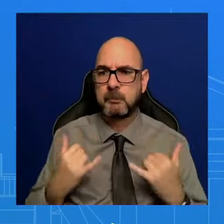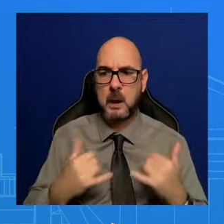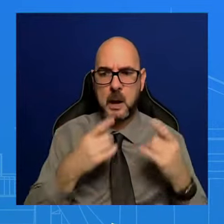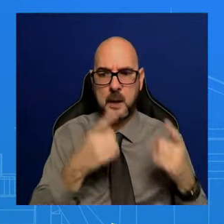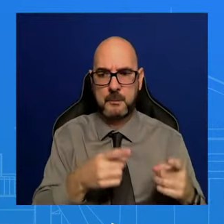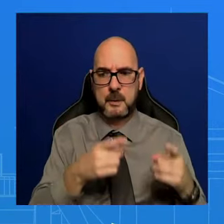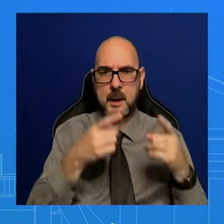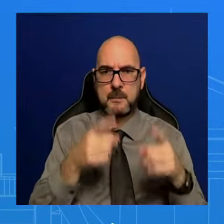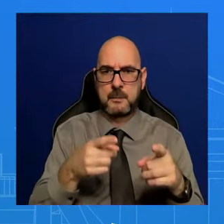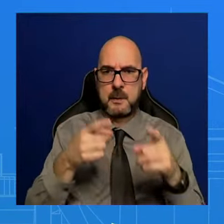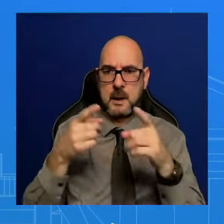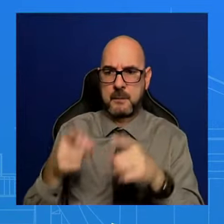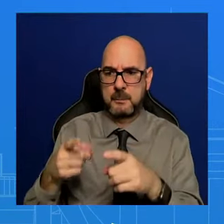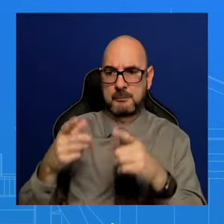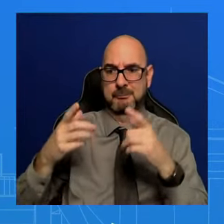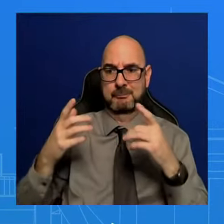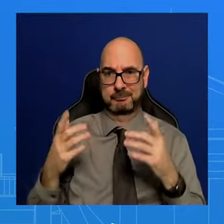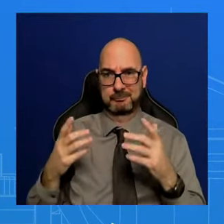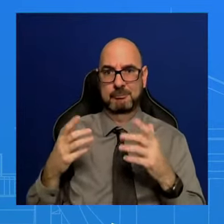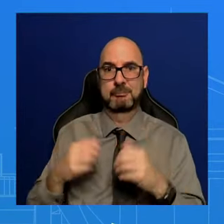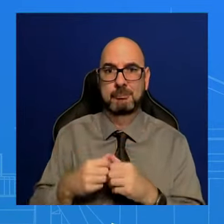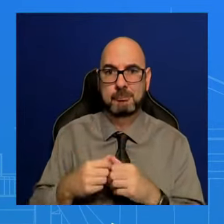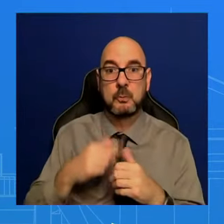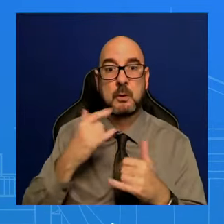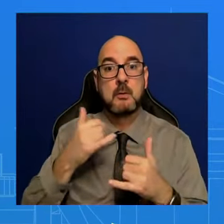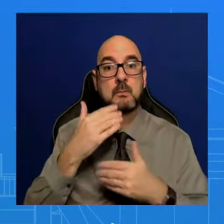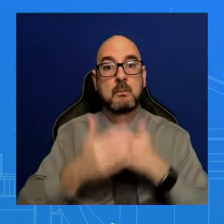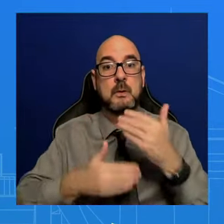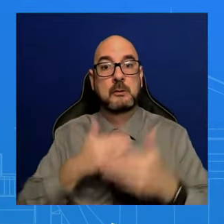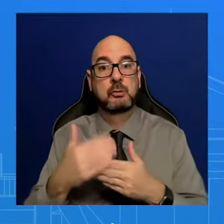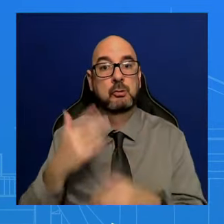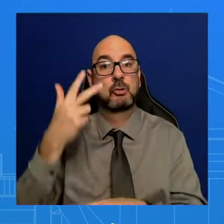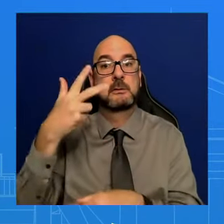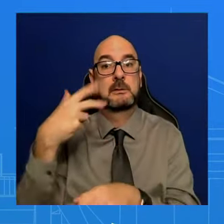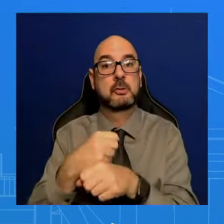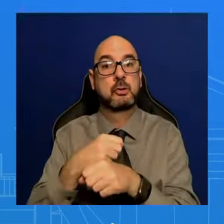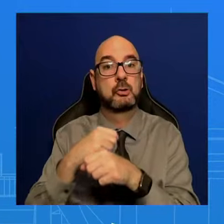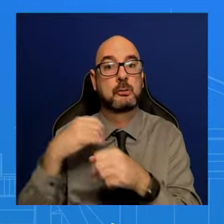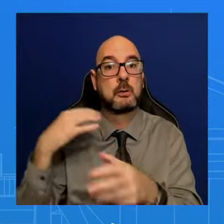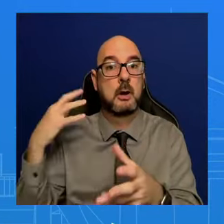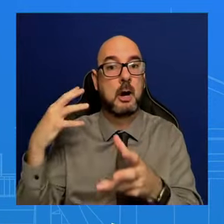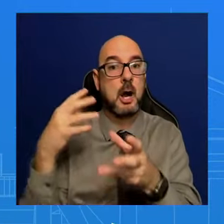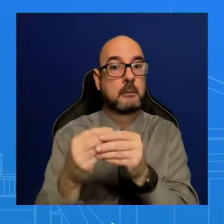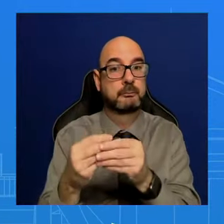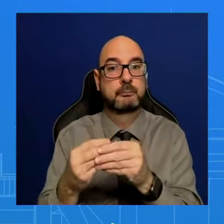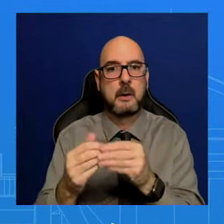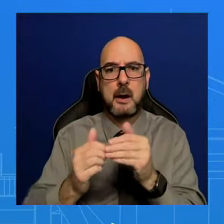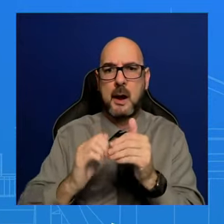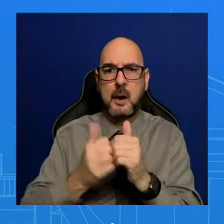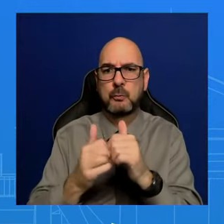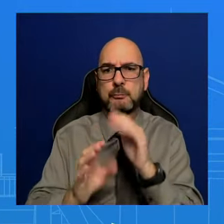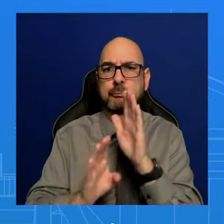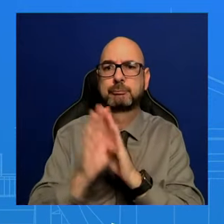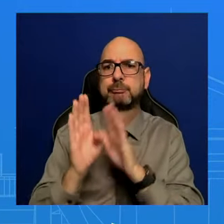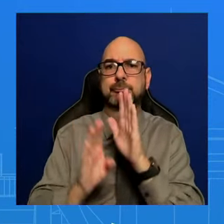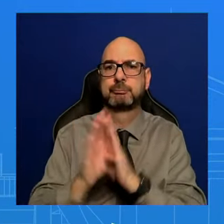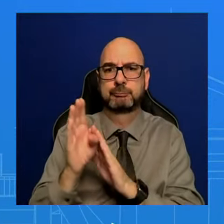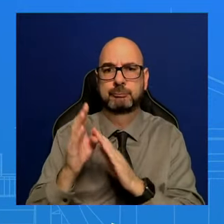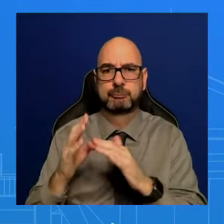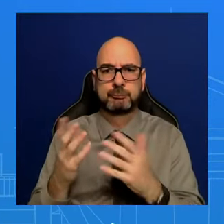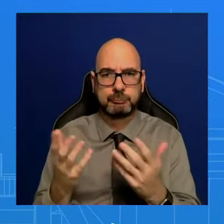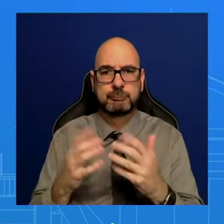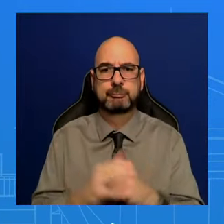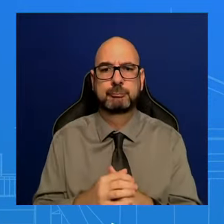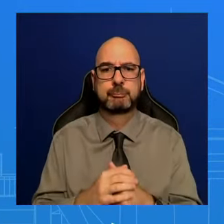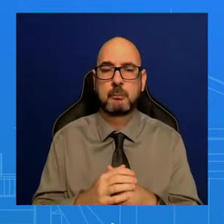last three years. And not just that. How do we build on that progress? Do you happen to know what about the speech writing process this time around the President